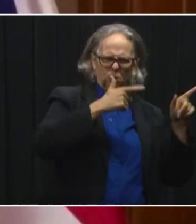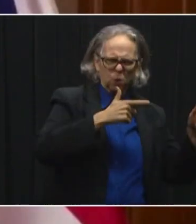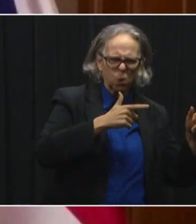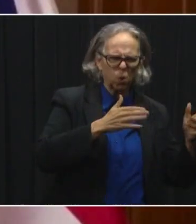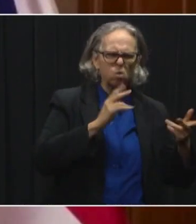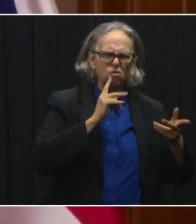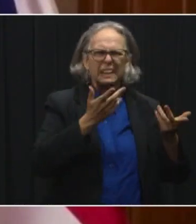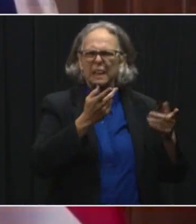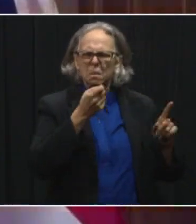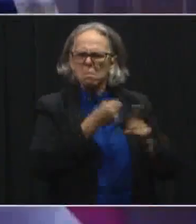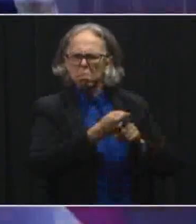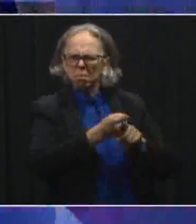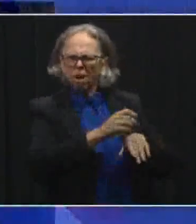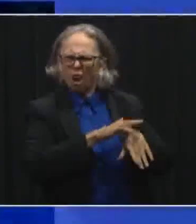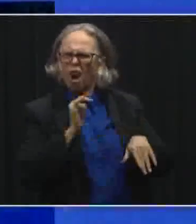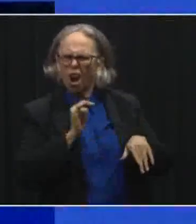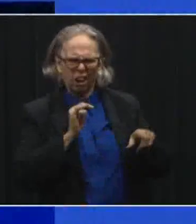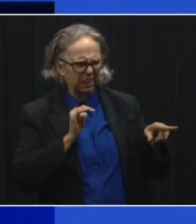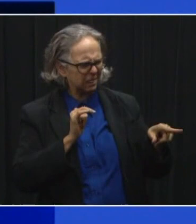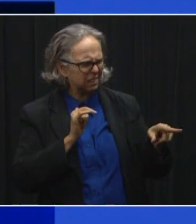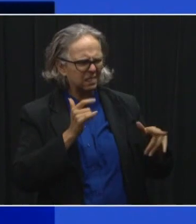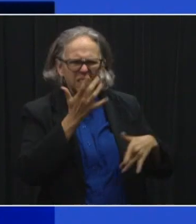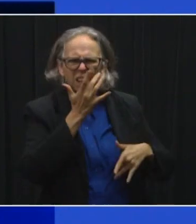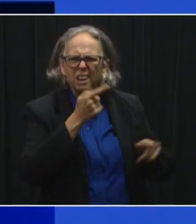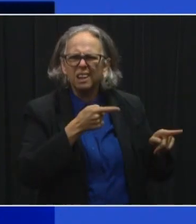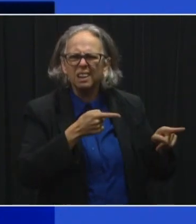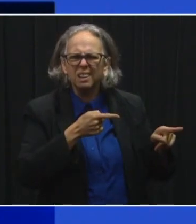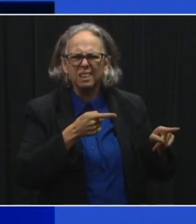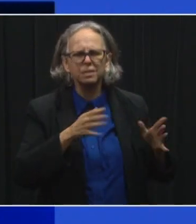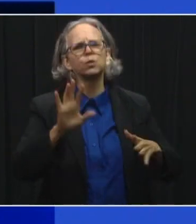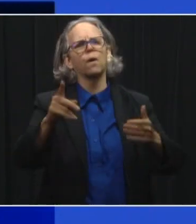So let's start with hospitalizations today's